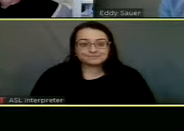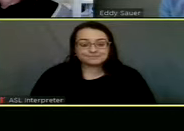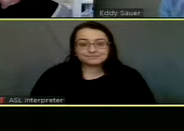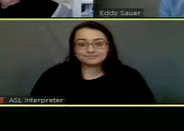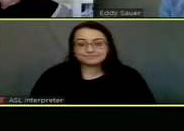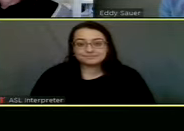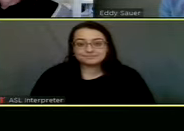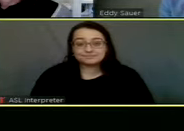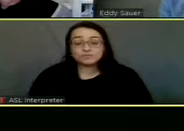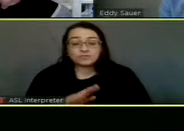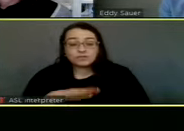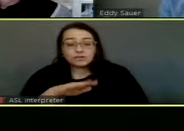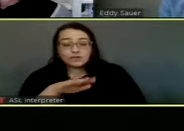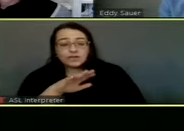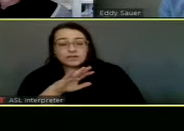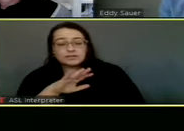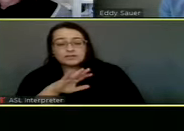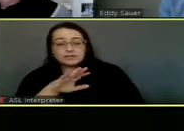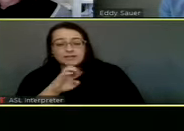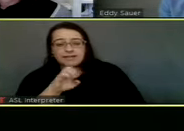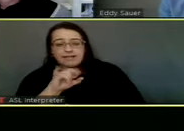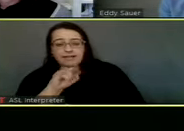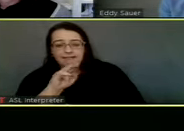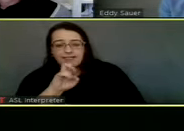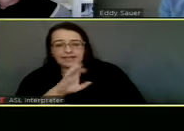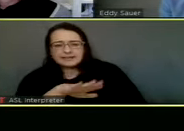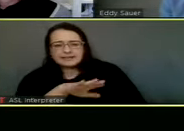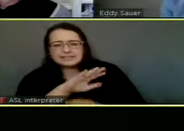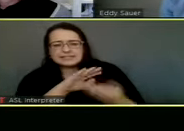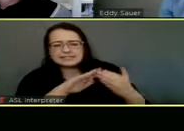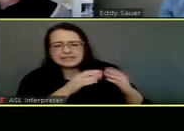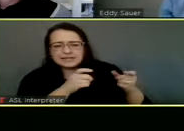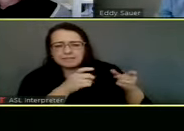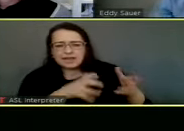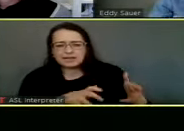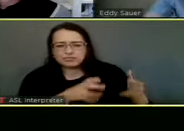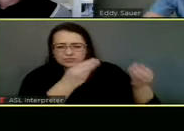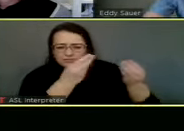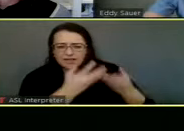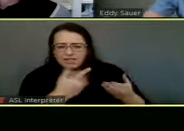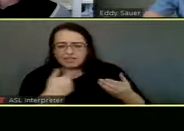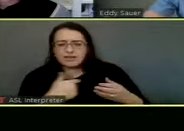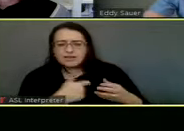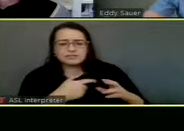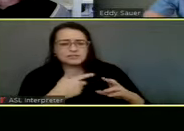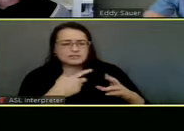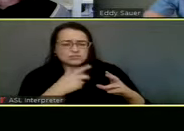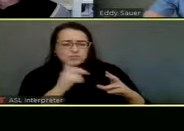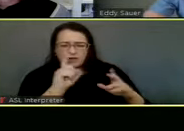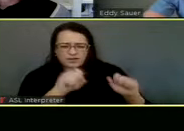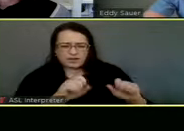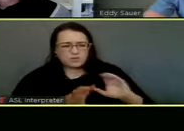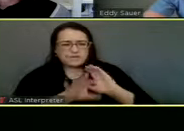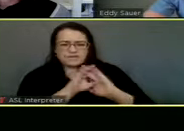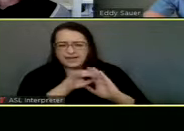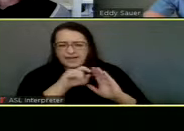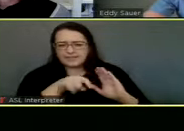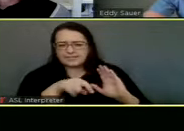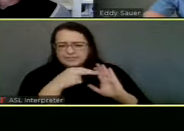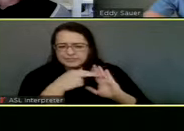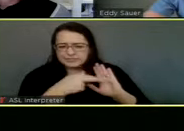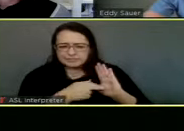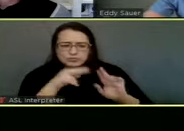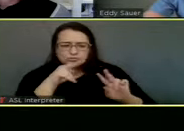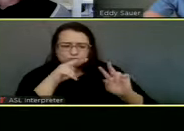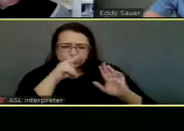And, um, Mr. City Manager, can you tell us where this ordinance, where the public could go to, to